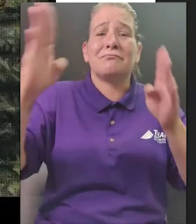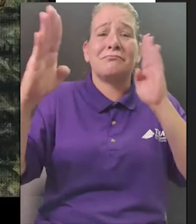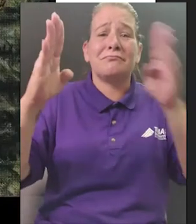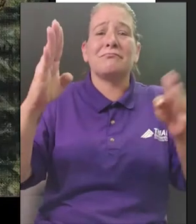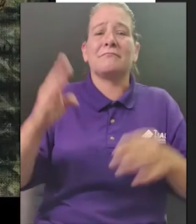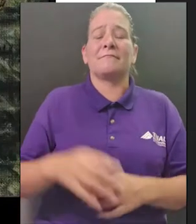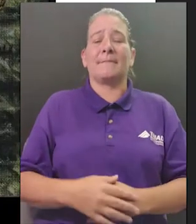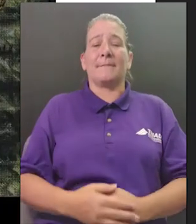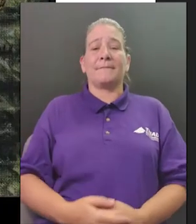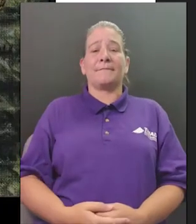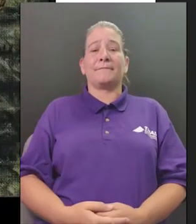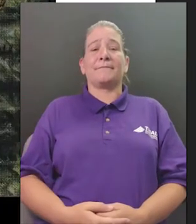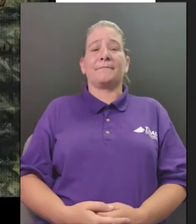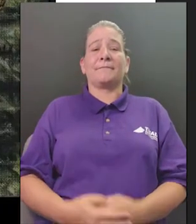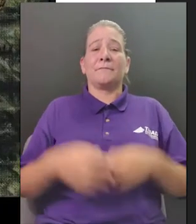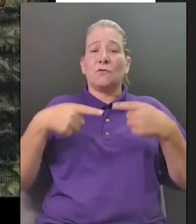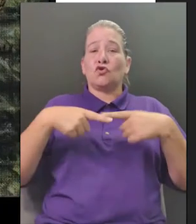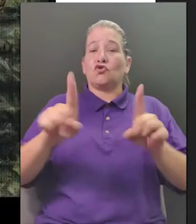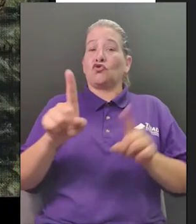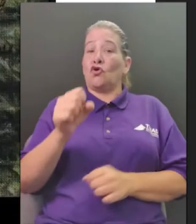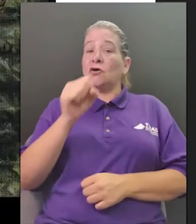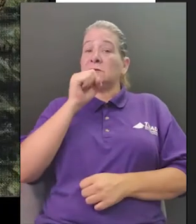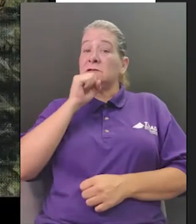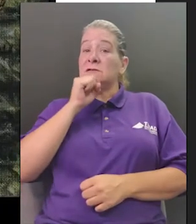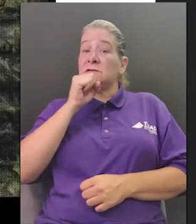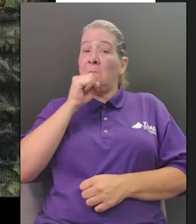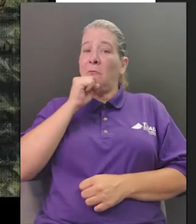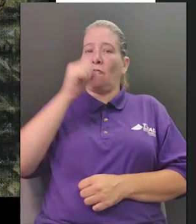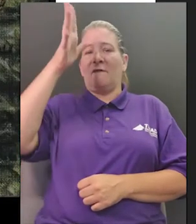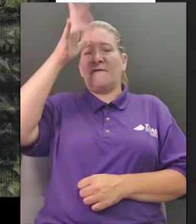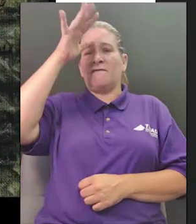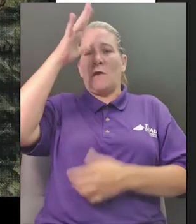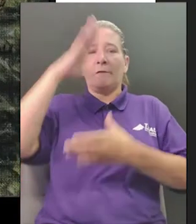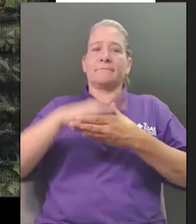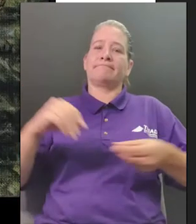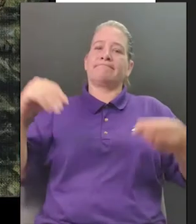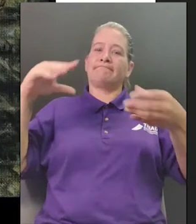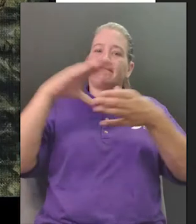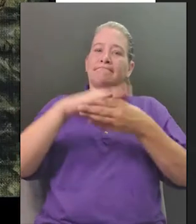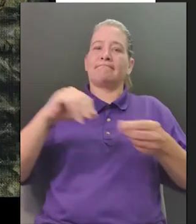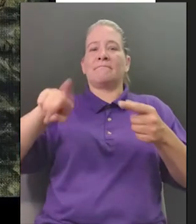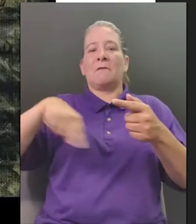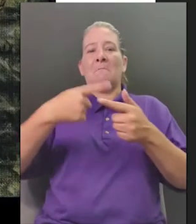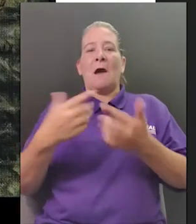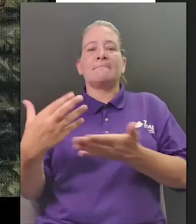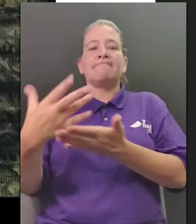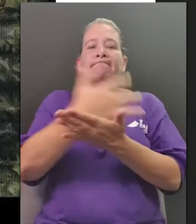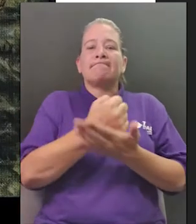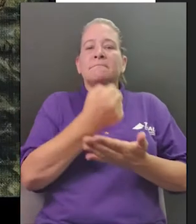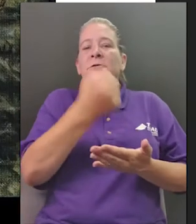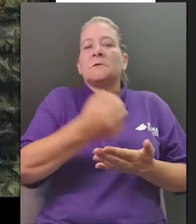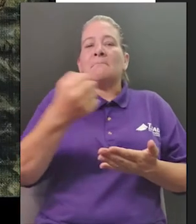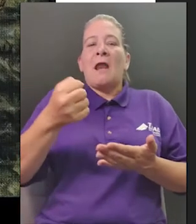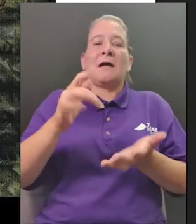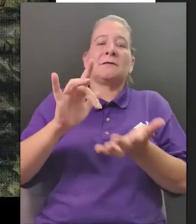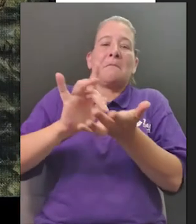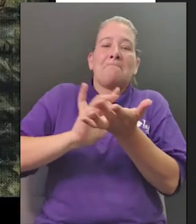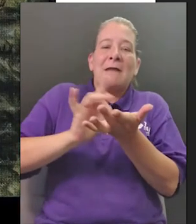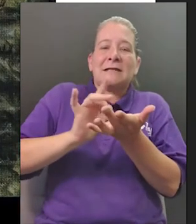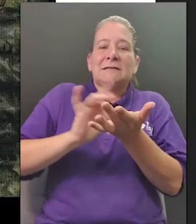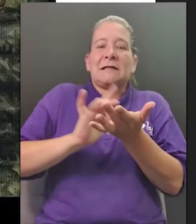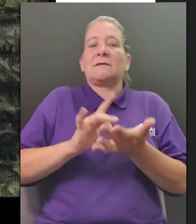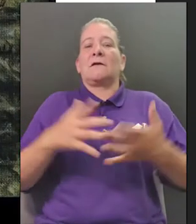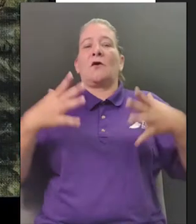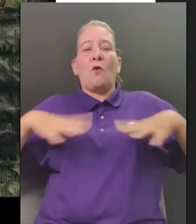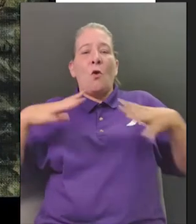supplies of medicine clothing and gunpowder he had secured for his militia everyone asked questions was